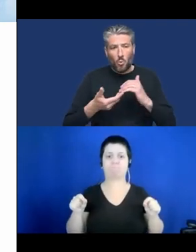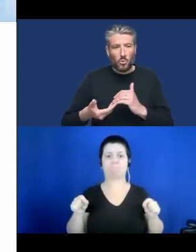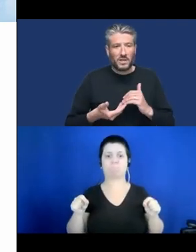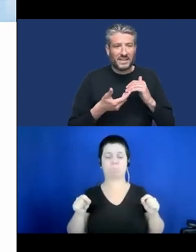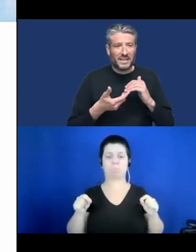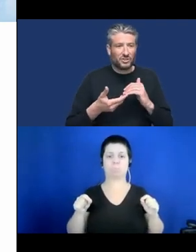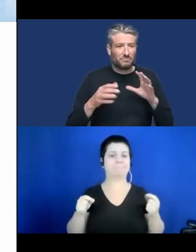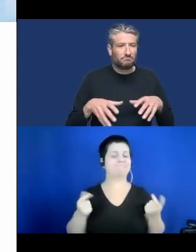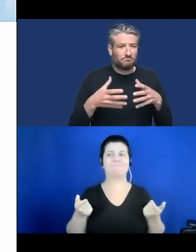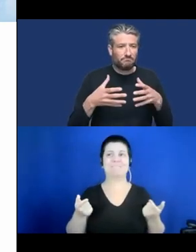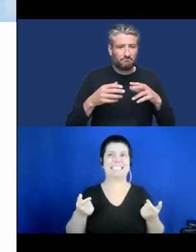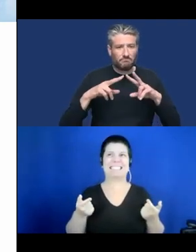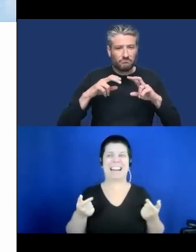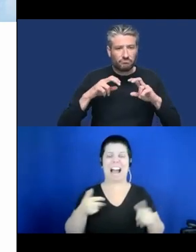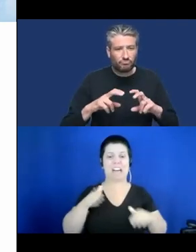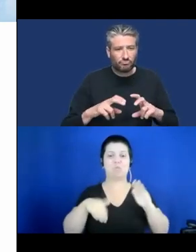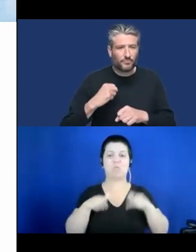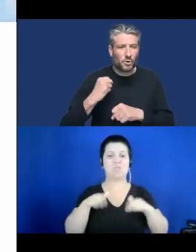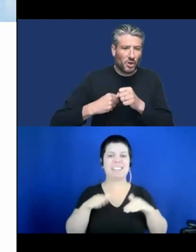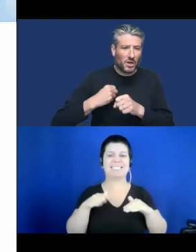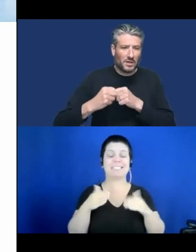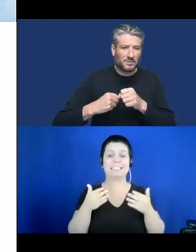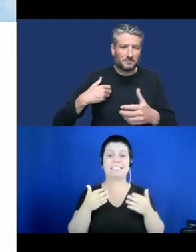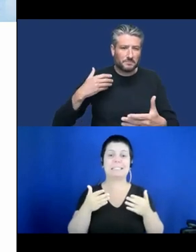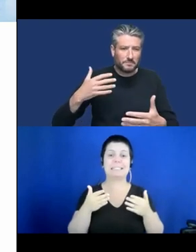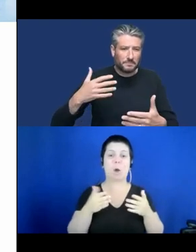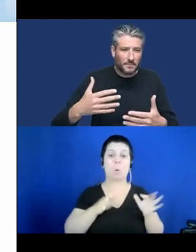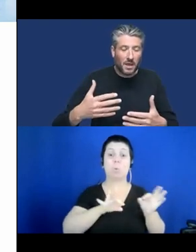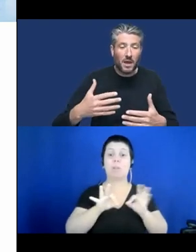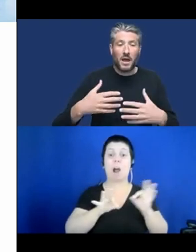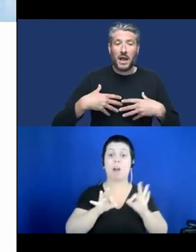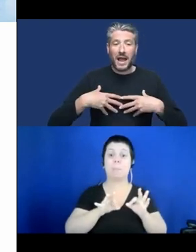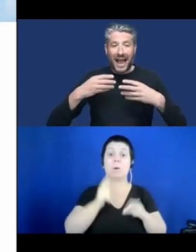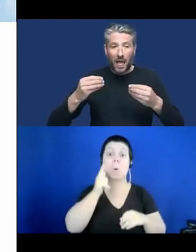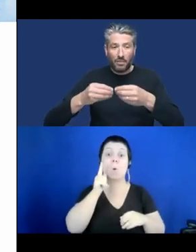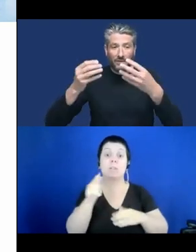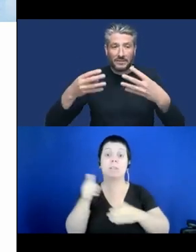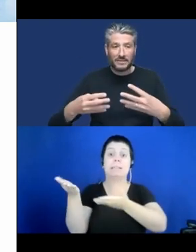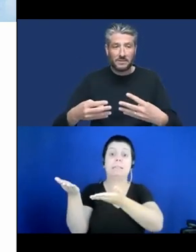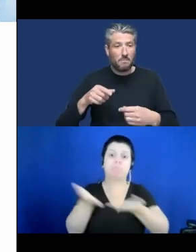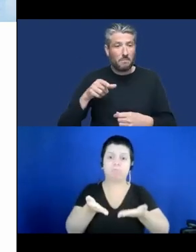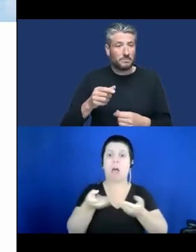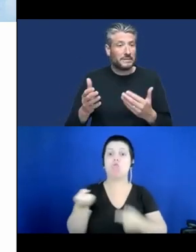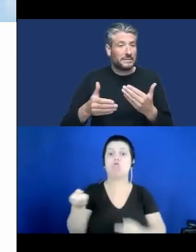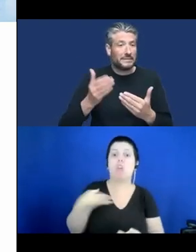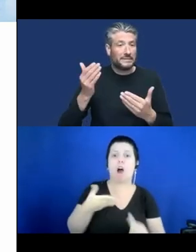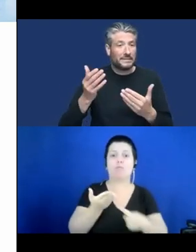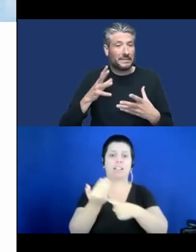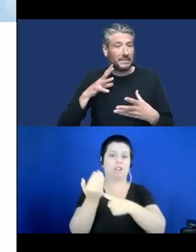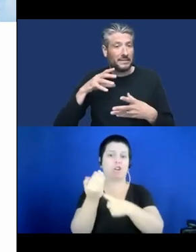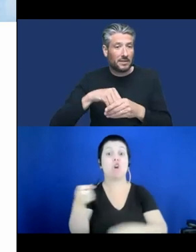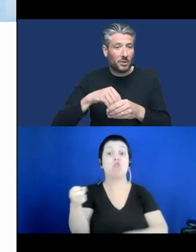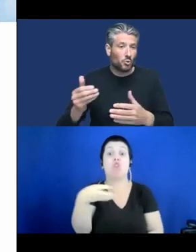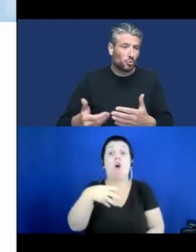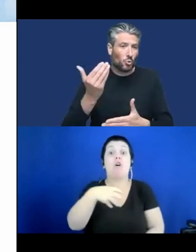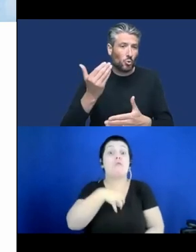optimized for new technologies and new ways of working. Also, the